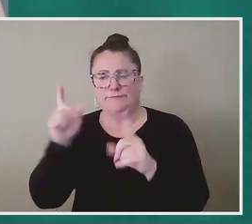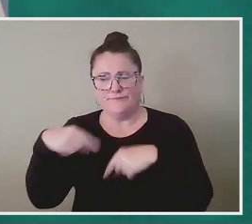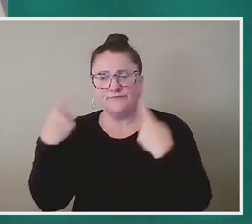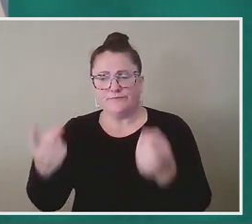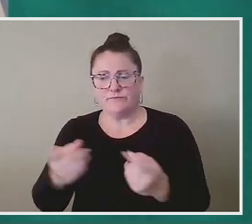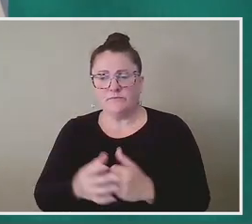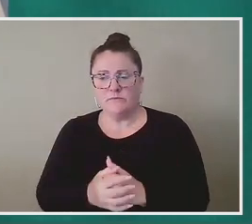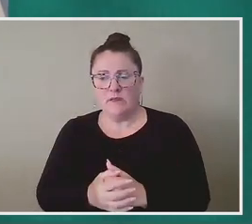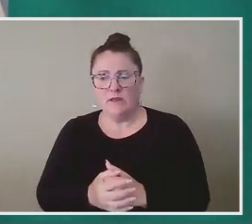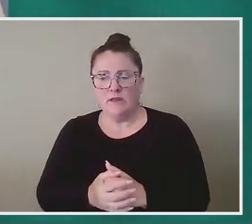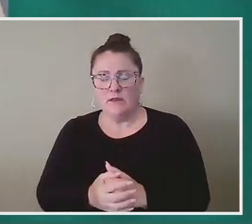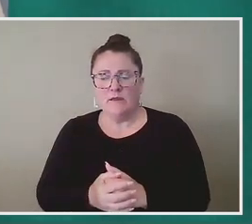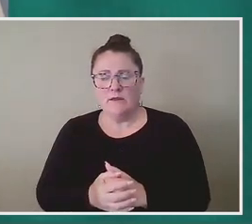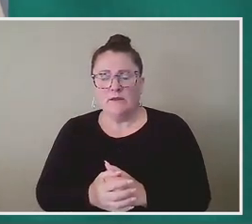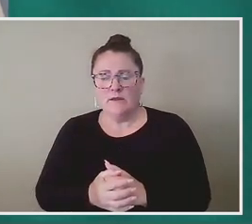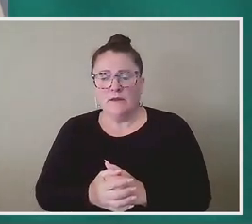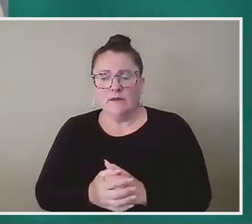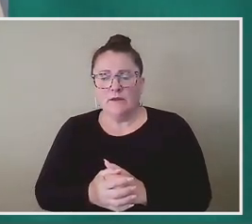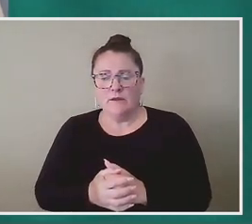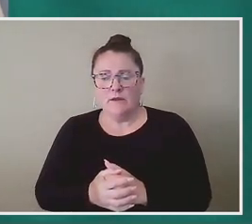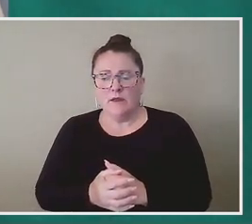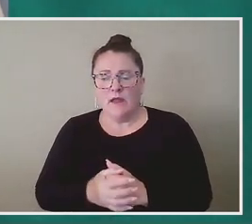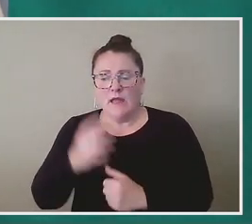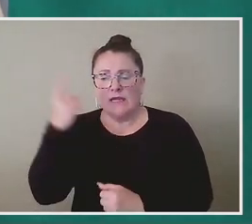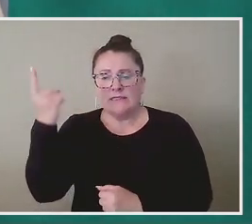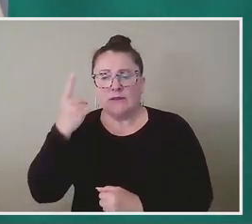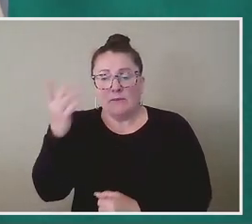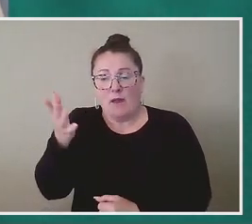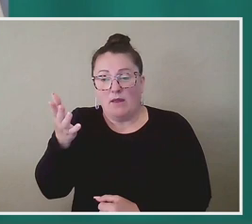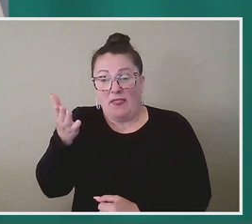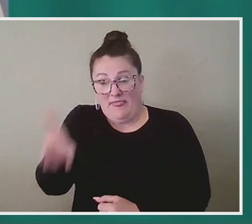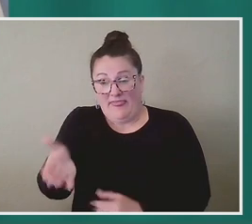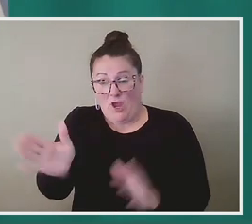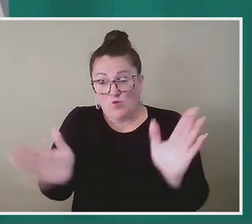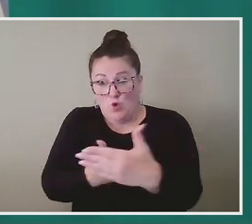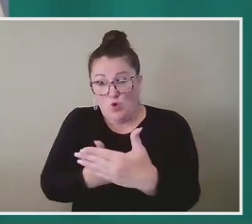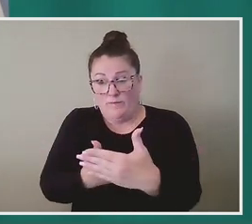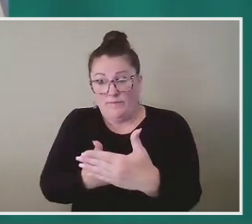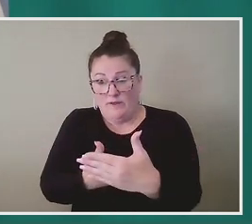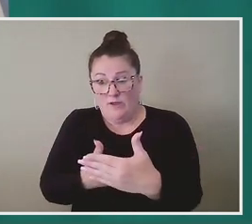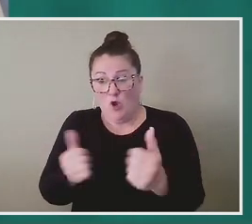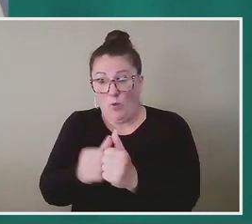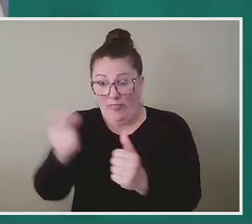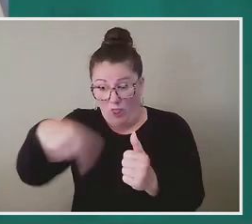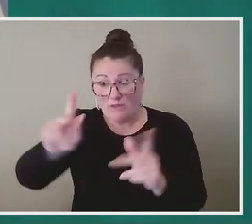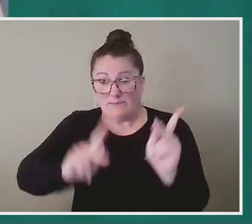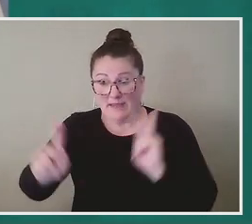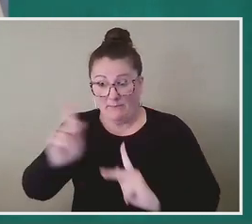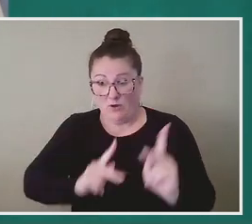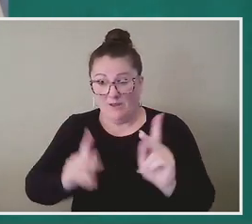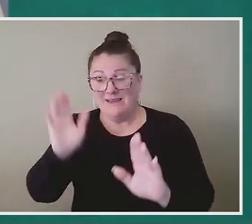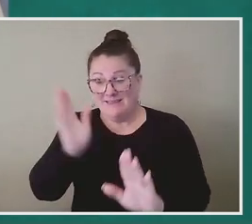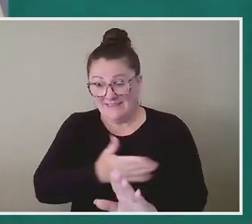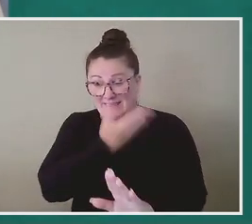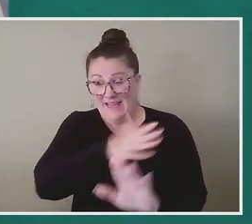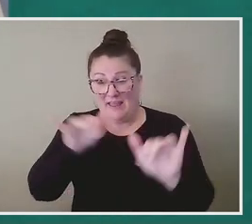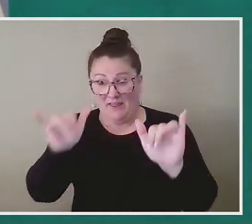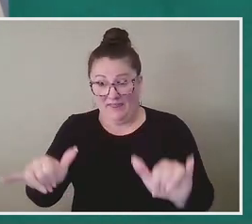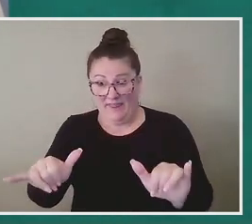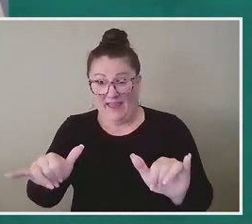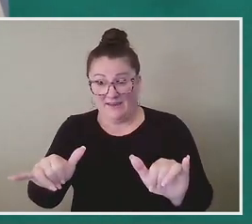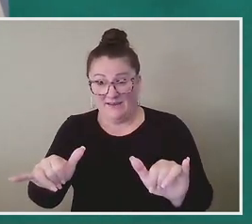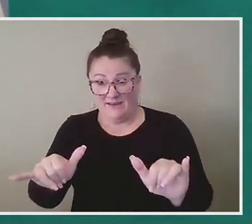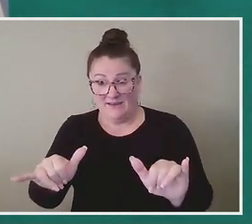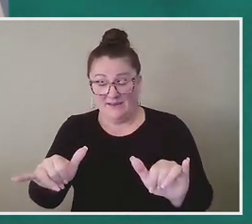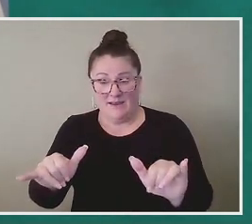was something about being in that room with those people singing that song and listening